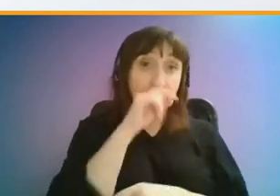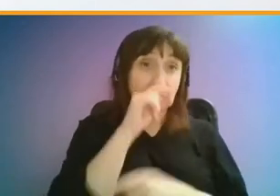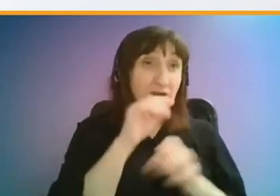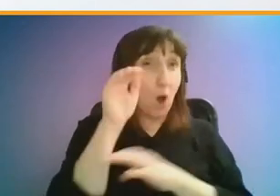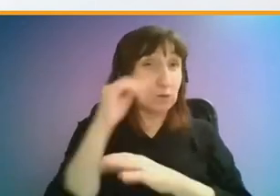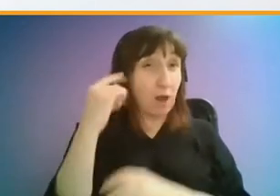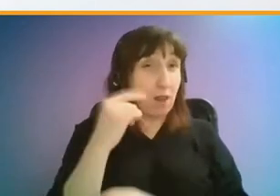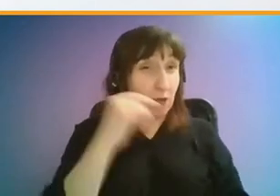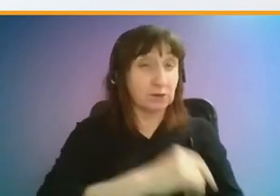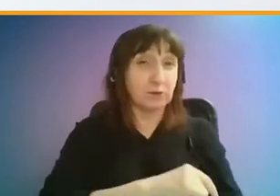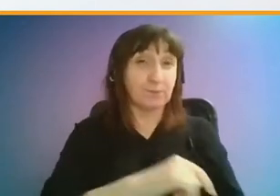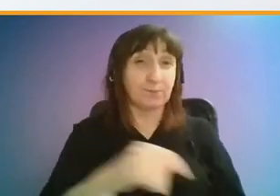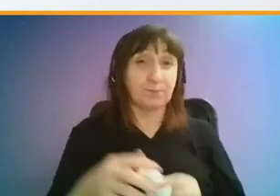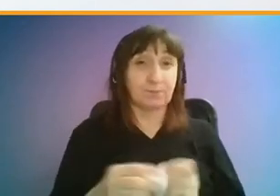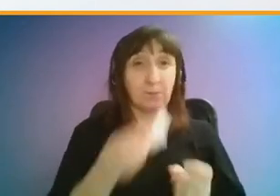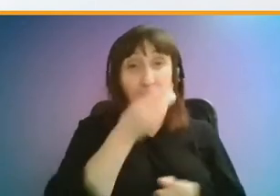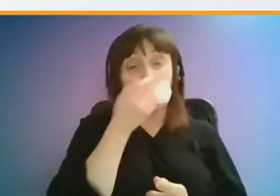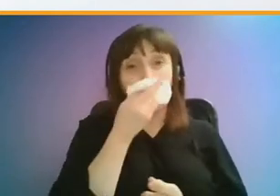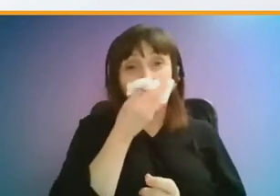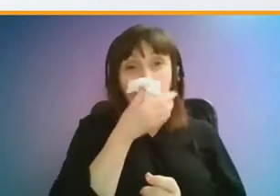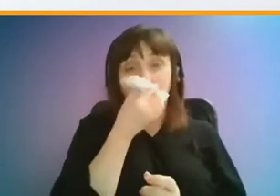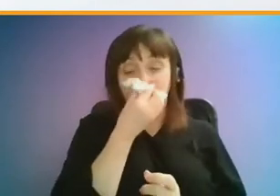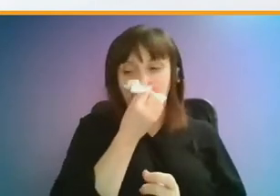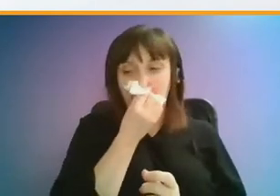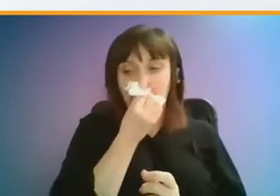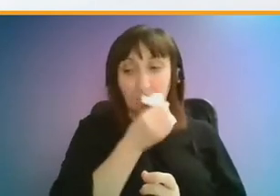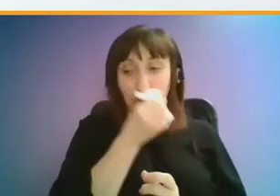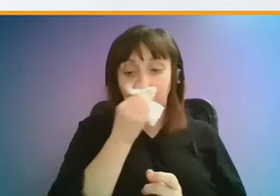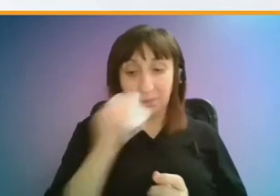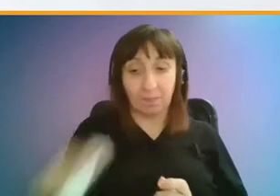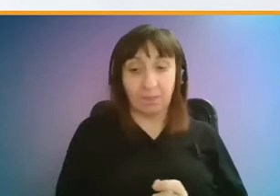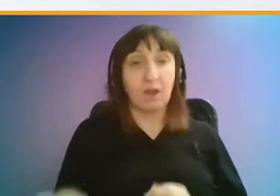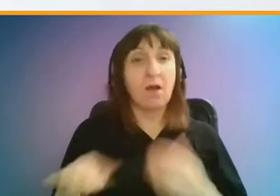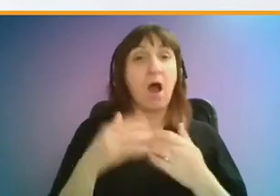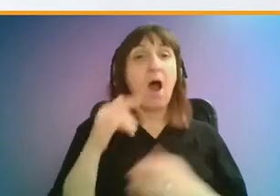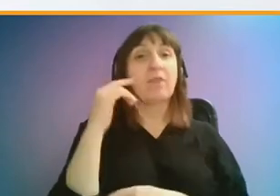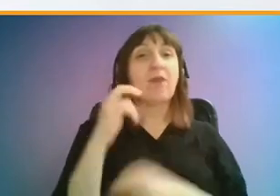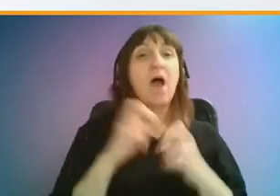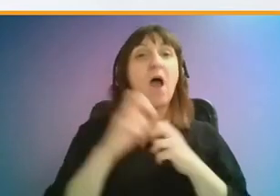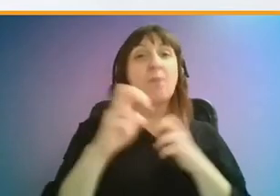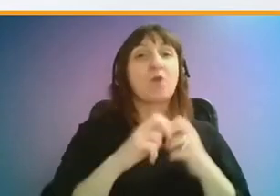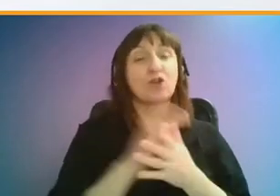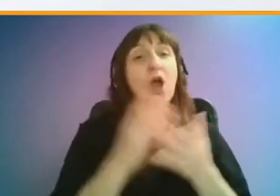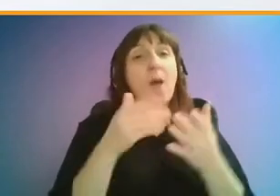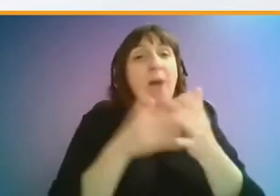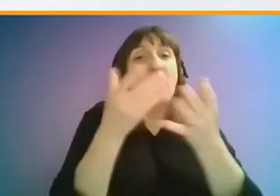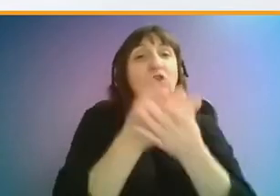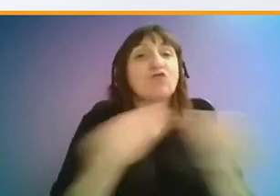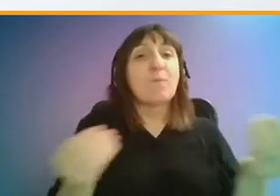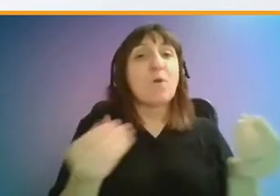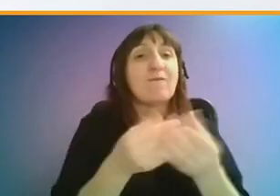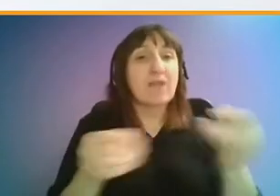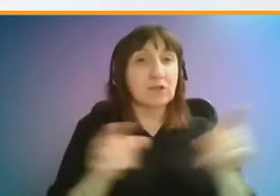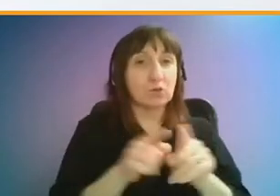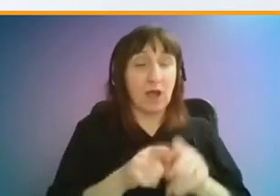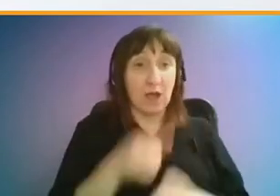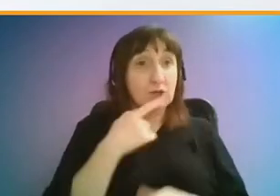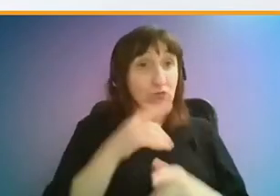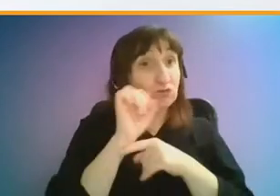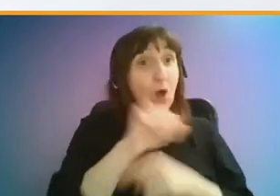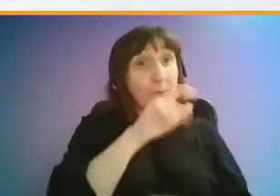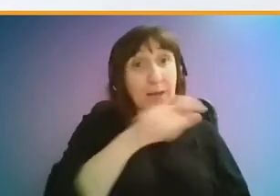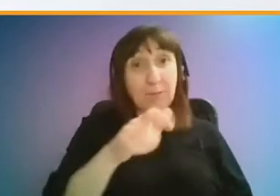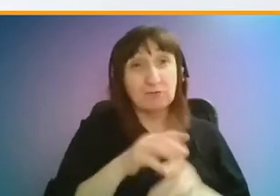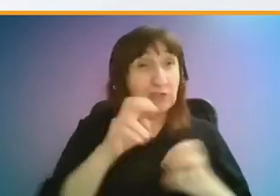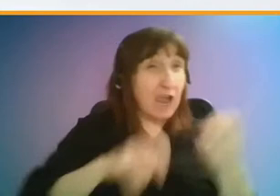London. And then I think my other priority would be generally around removing the barriers that stop people